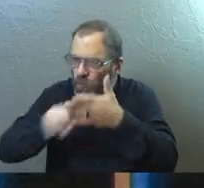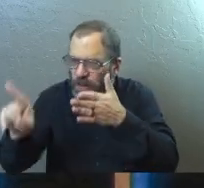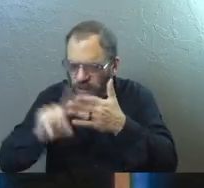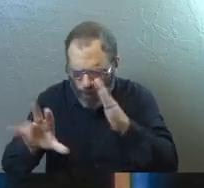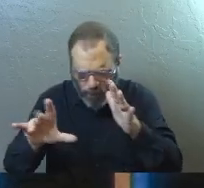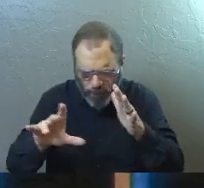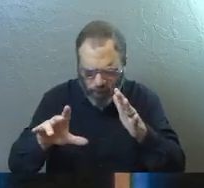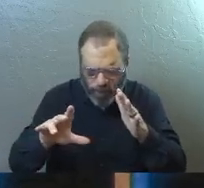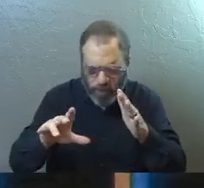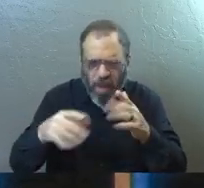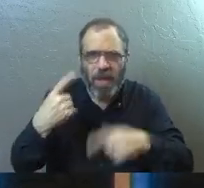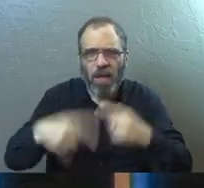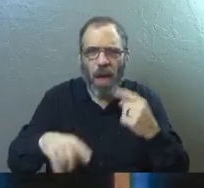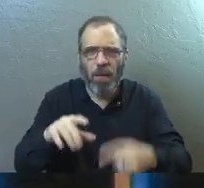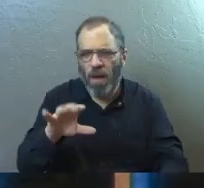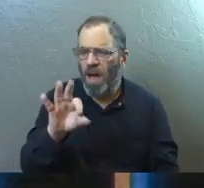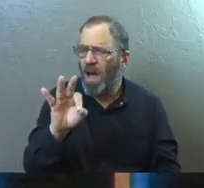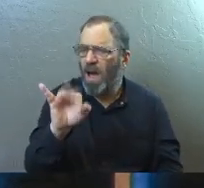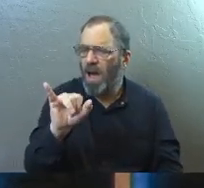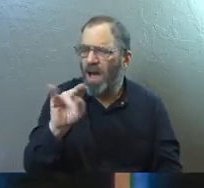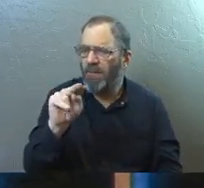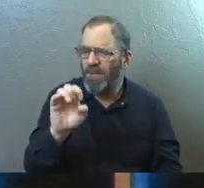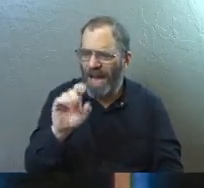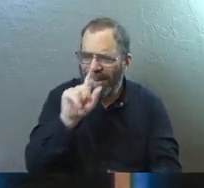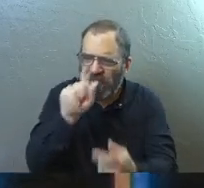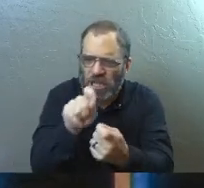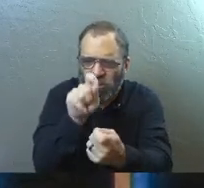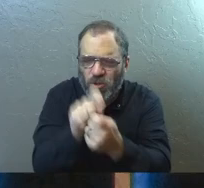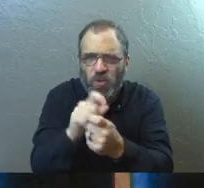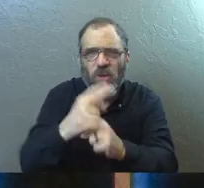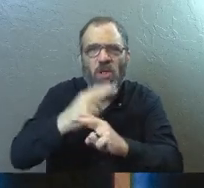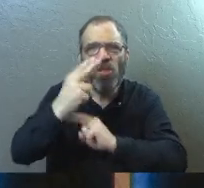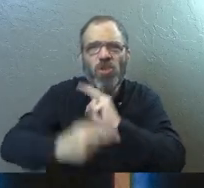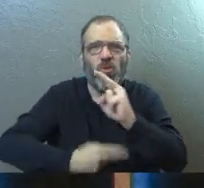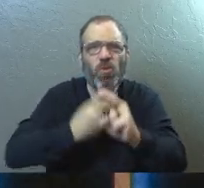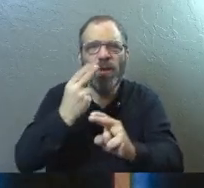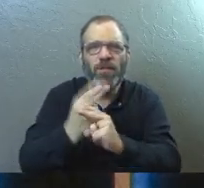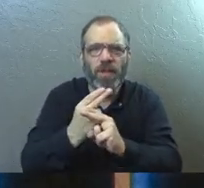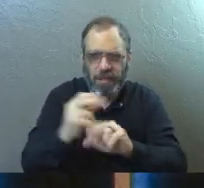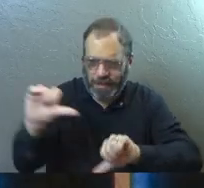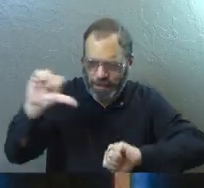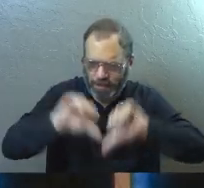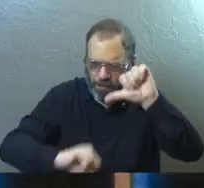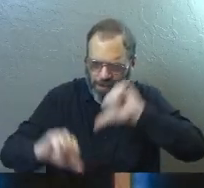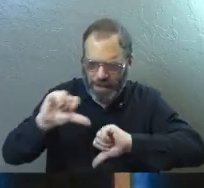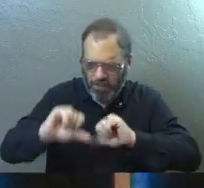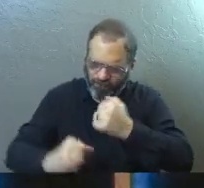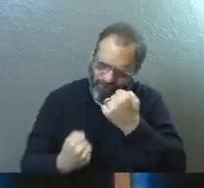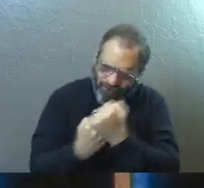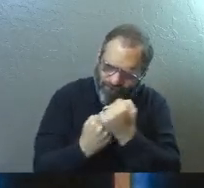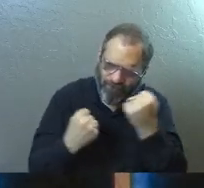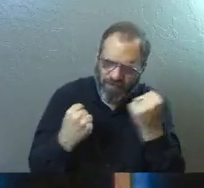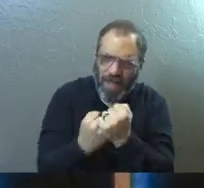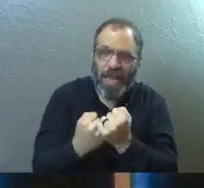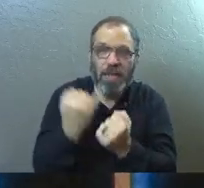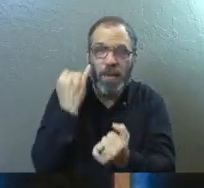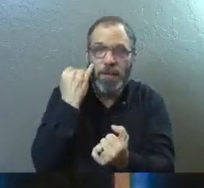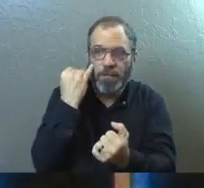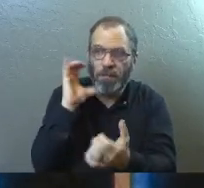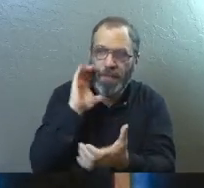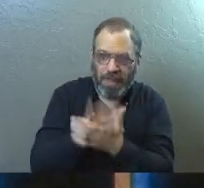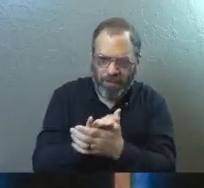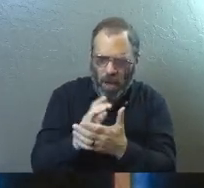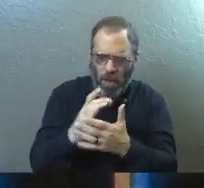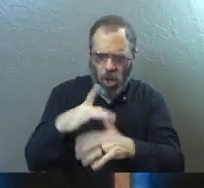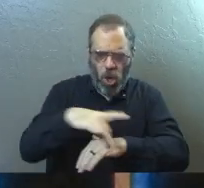There's an argument called the fine tuning of the universe that you can read about that is scientifically backed. And it's the idea that why